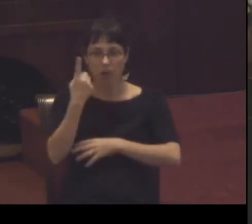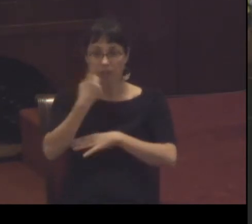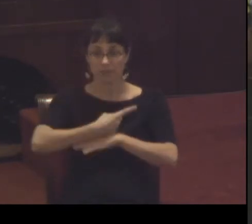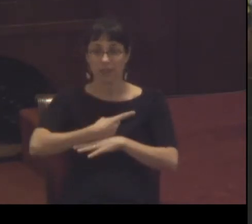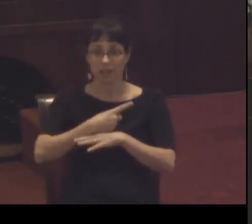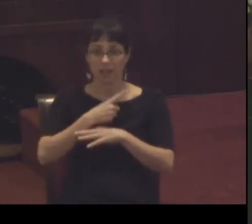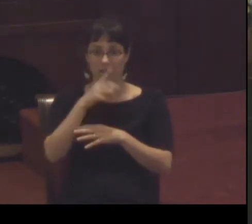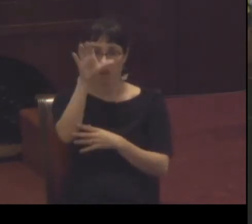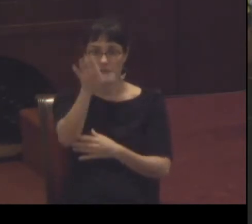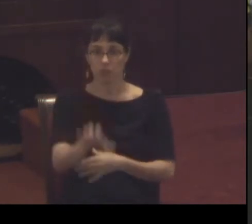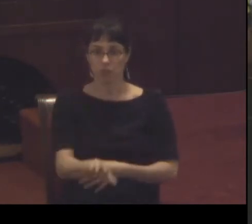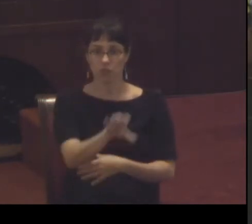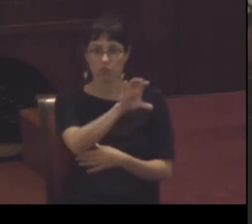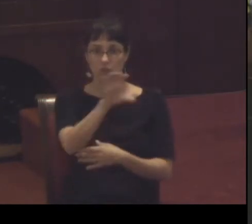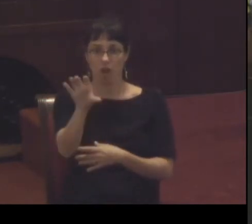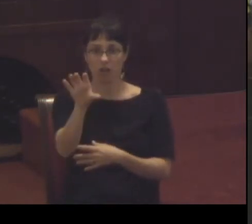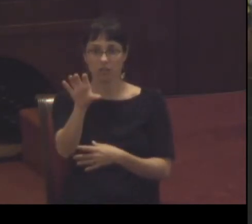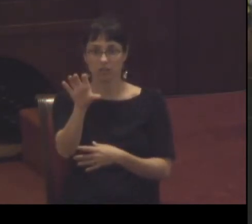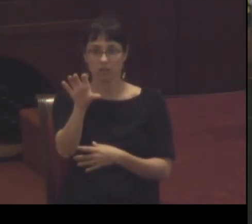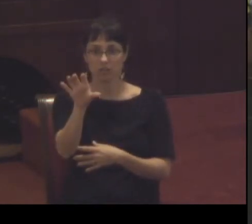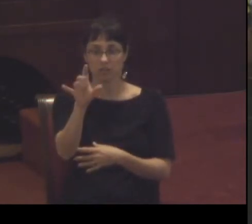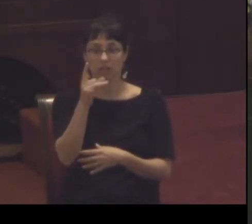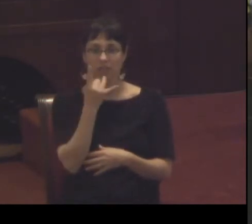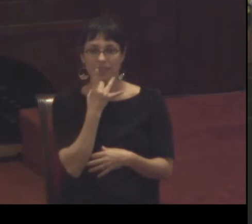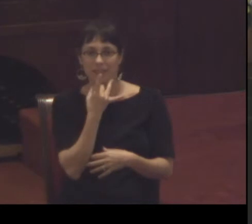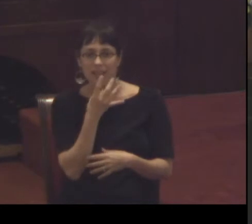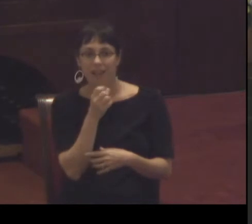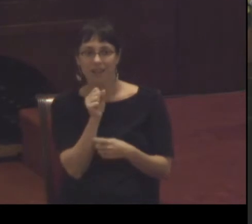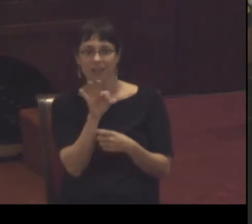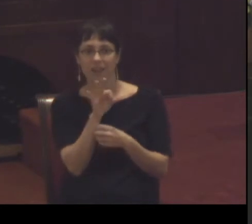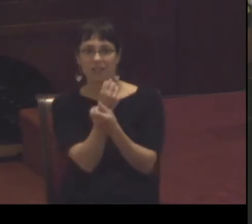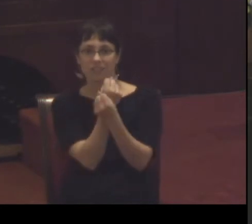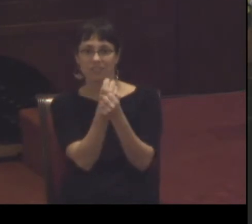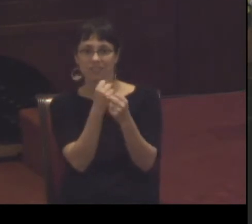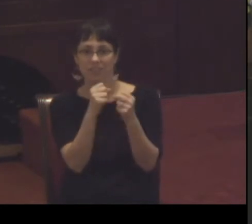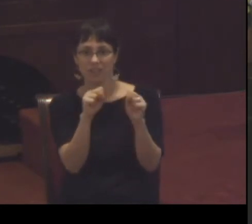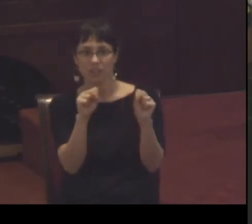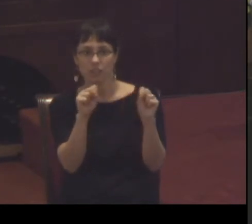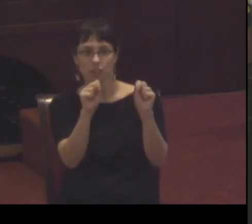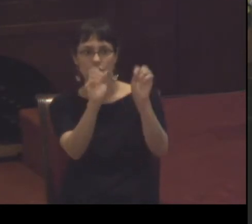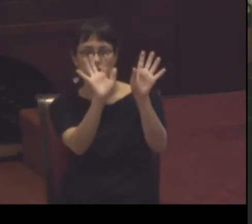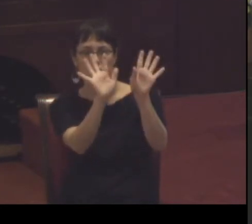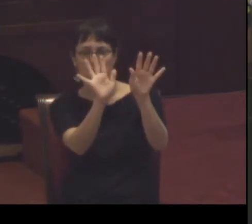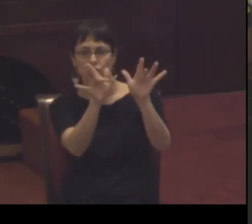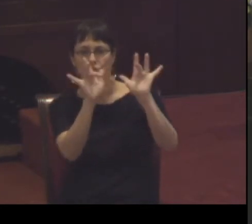won was in fact the day when the light of salvation shone in this world